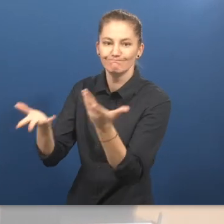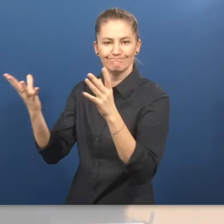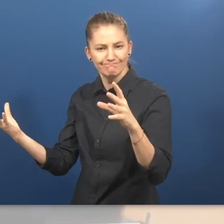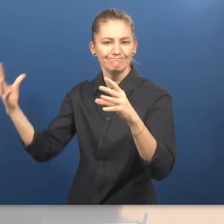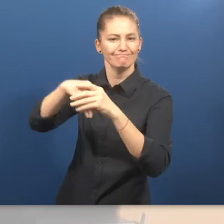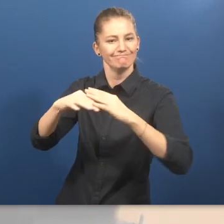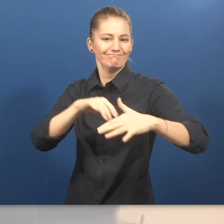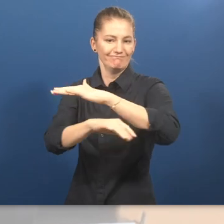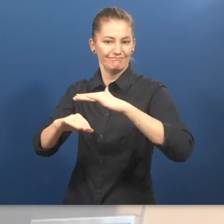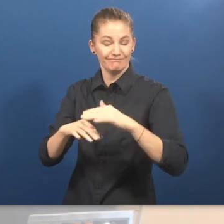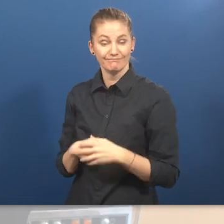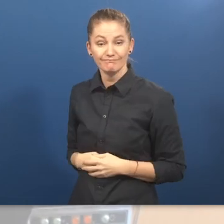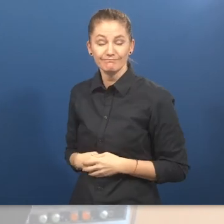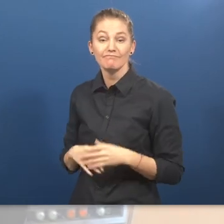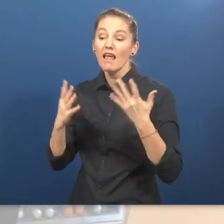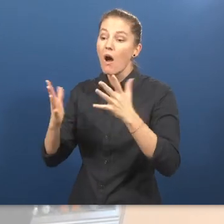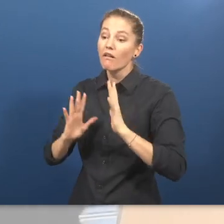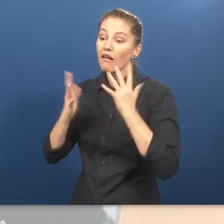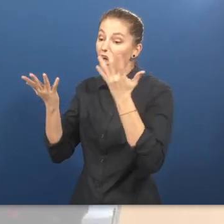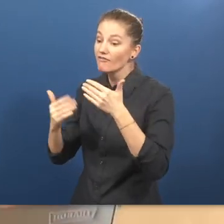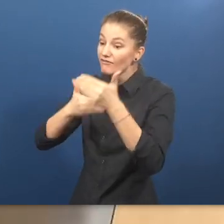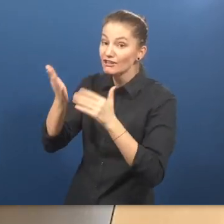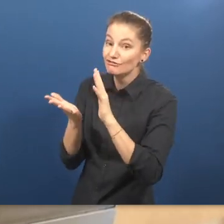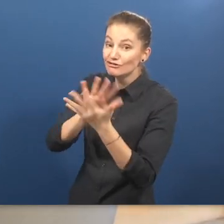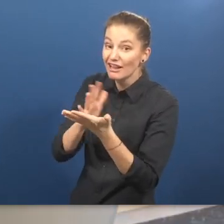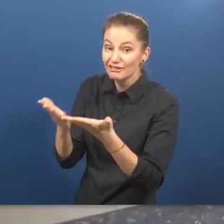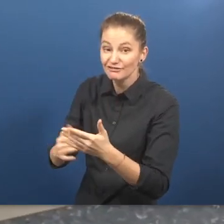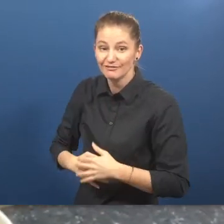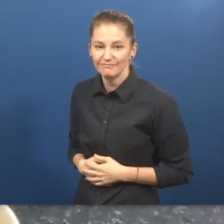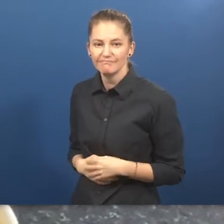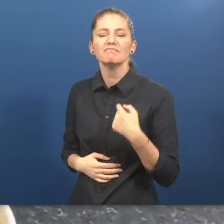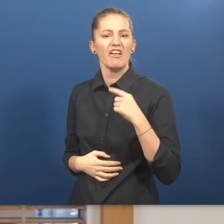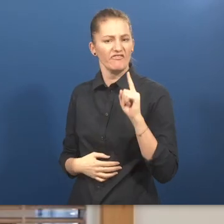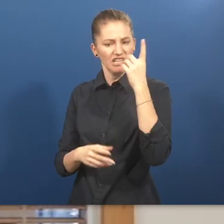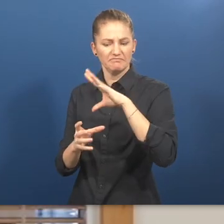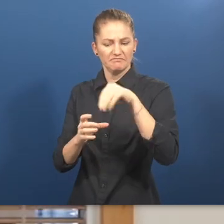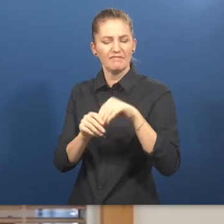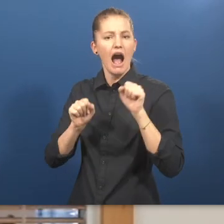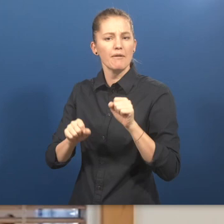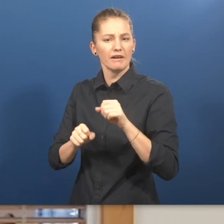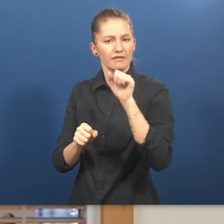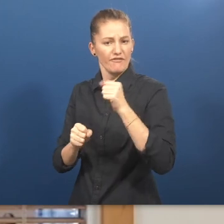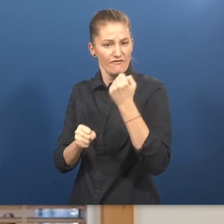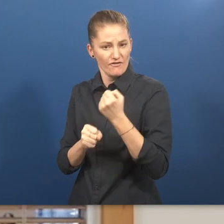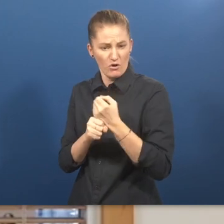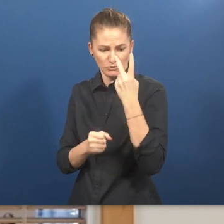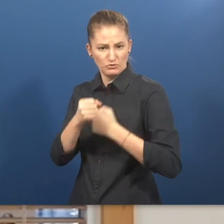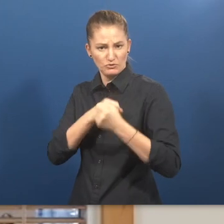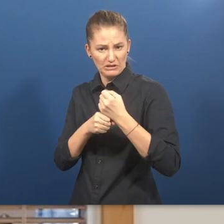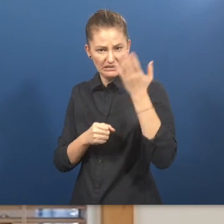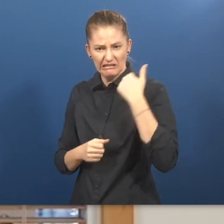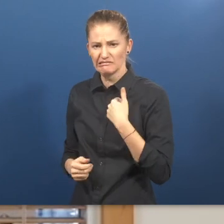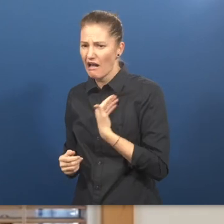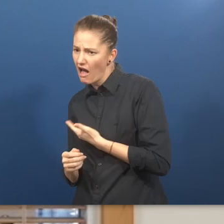Kelly, Beneficiary of Ability at Work. When I first joined Ability at Work two years ago, I was insecure and defeated